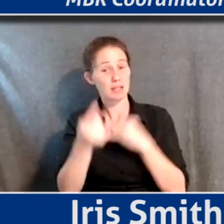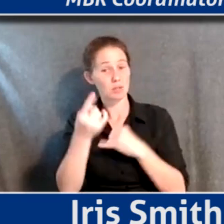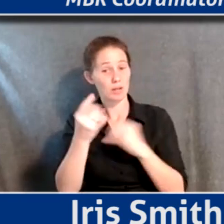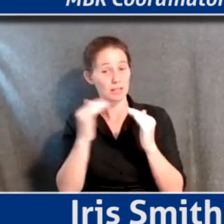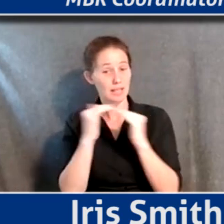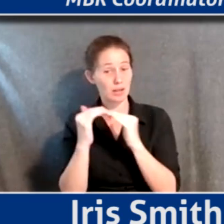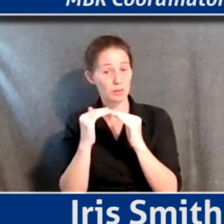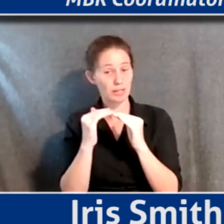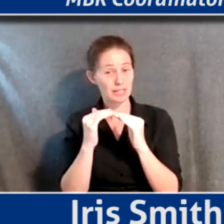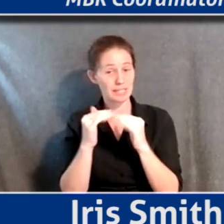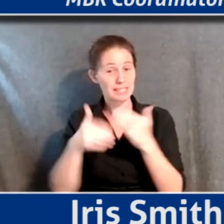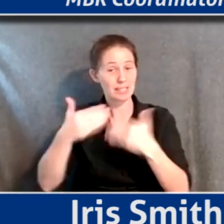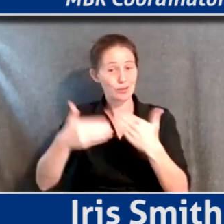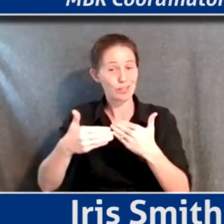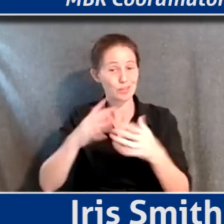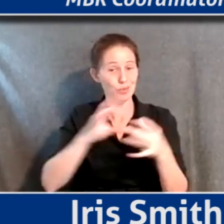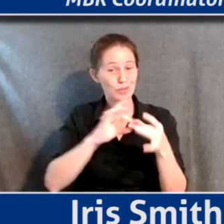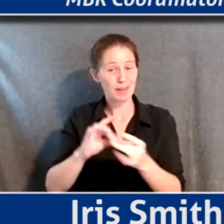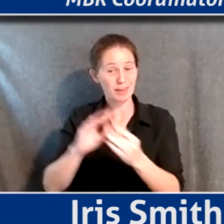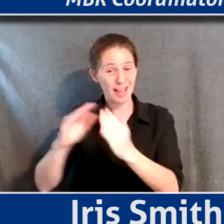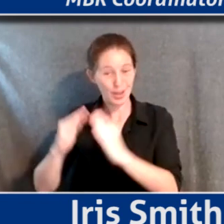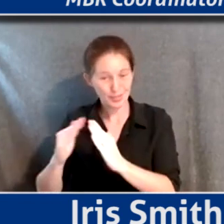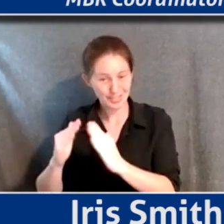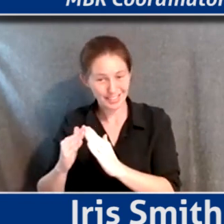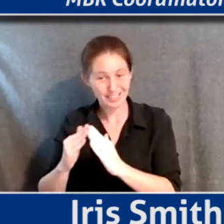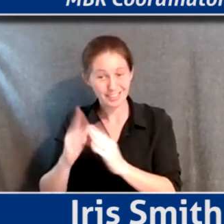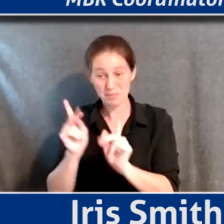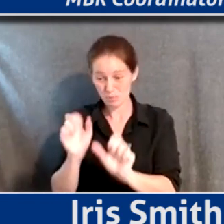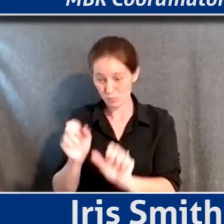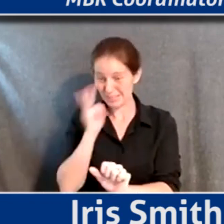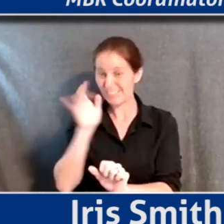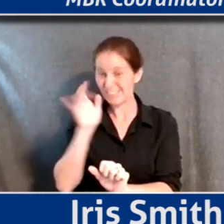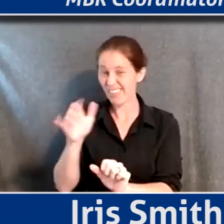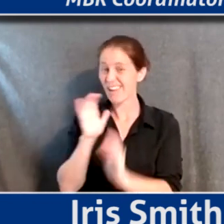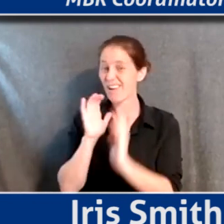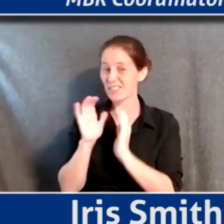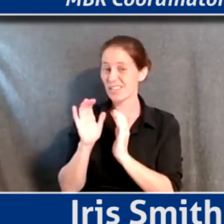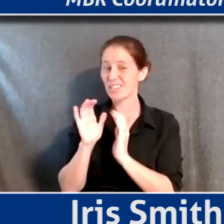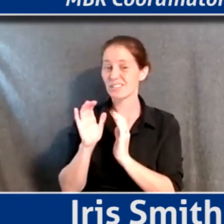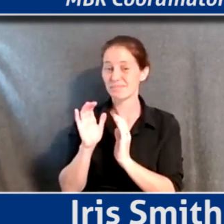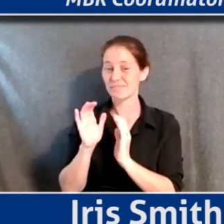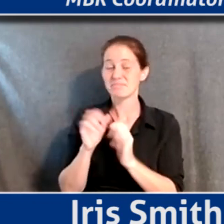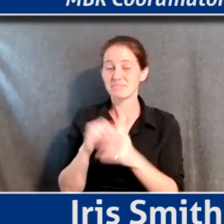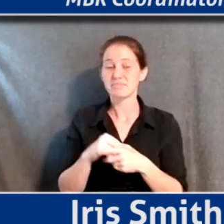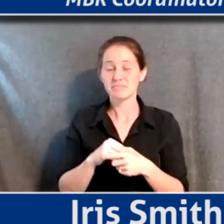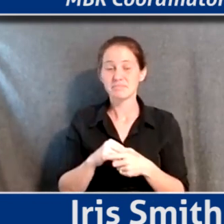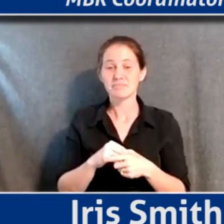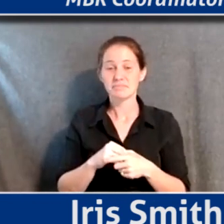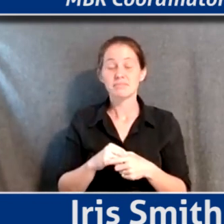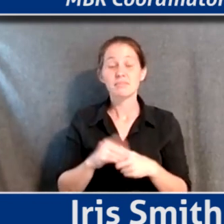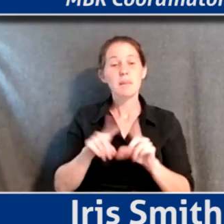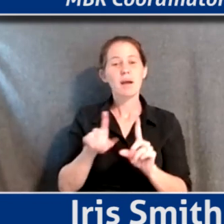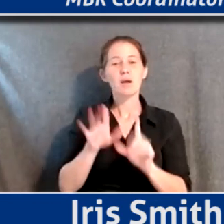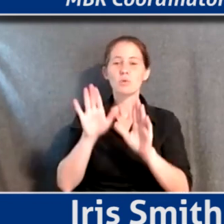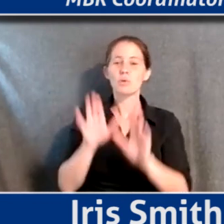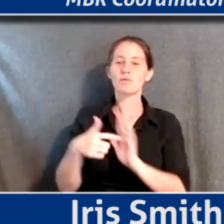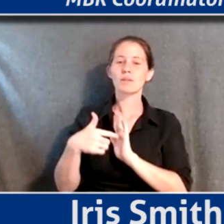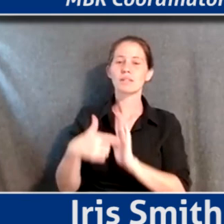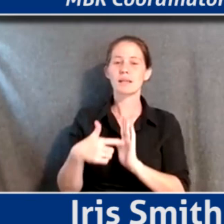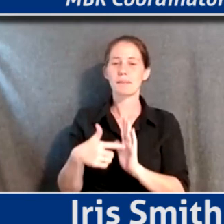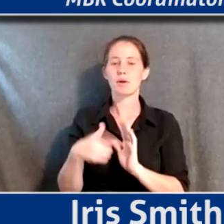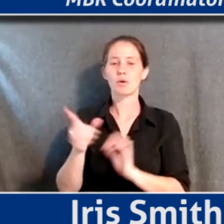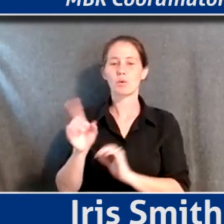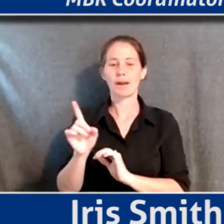series conversations we did was around housing. Folks can check out that conversation, too, to learn from leaders in that space. But it's just a great example of where